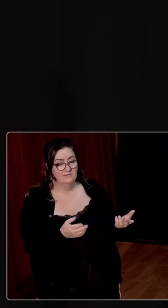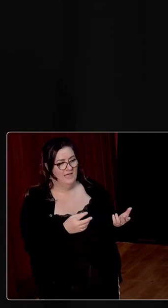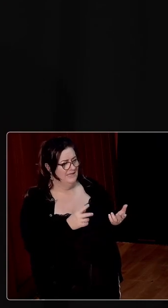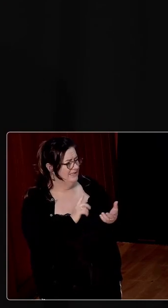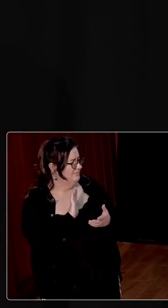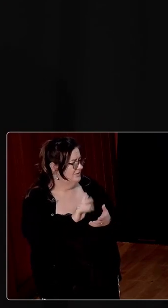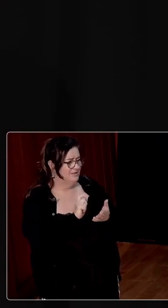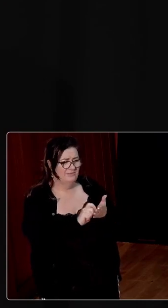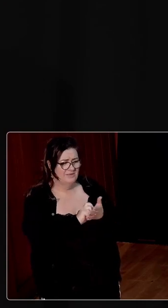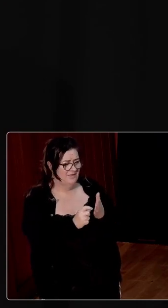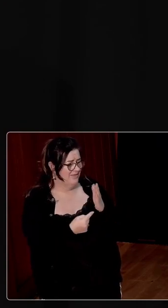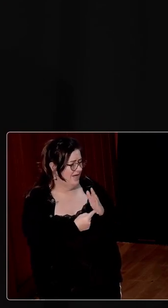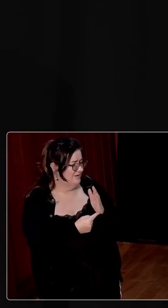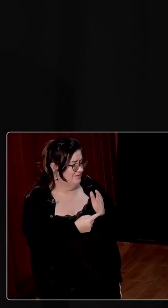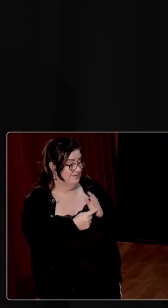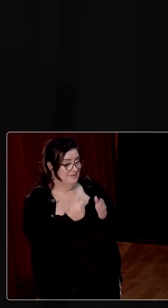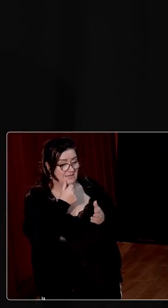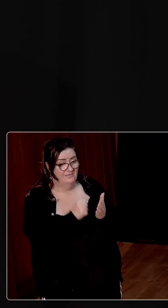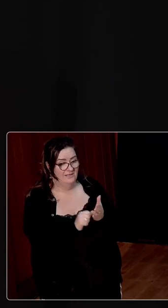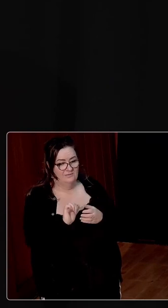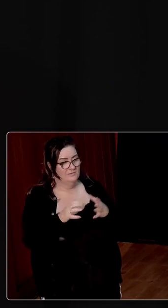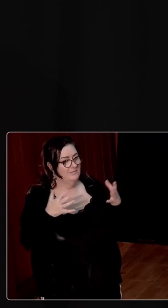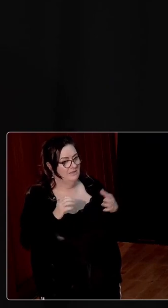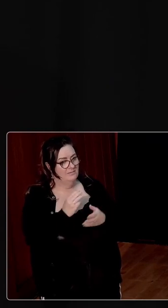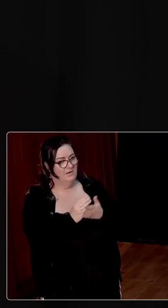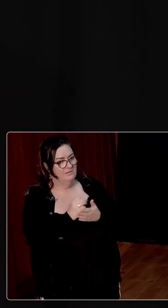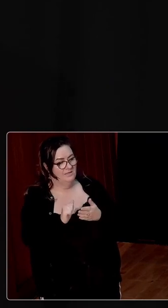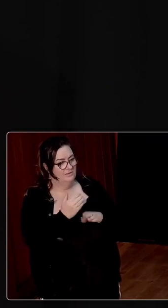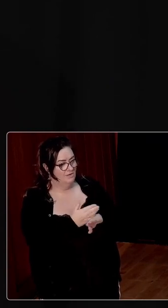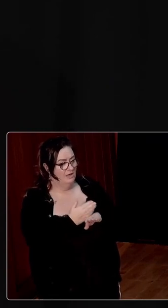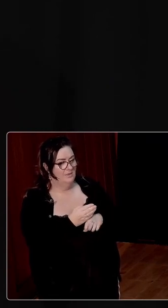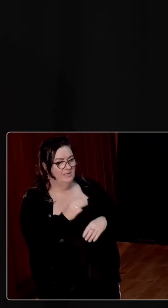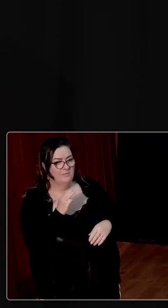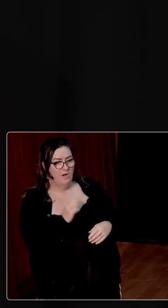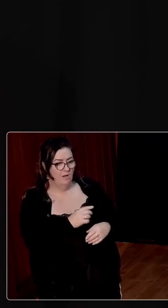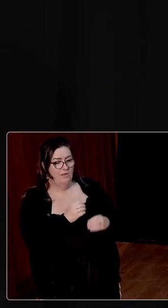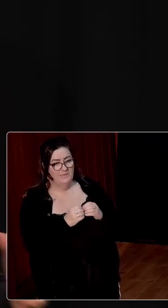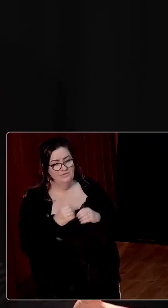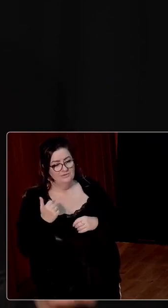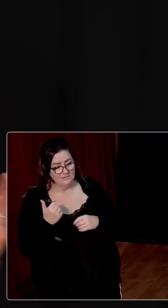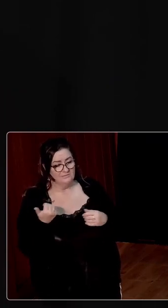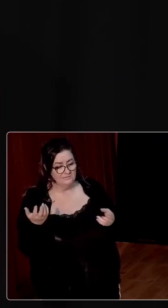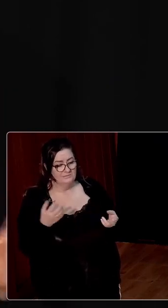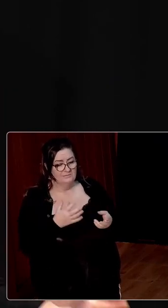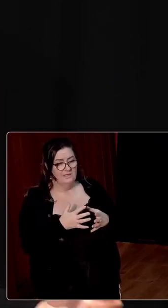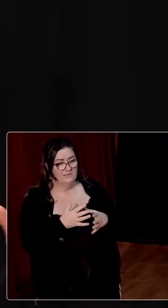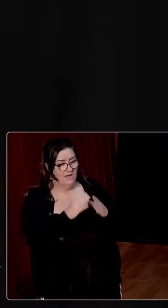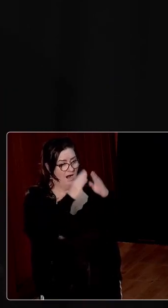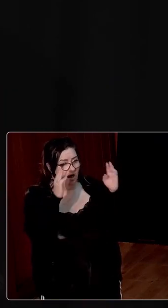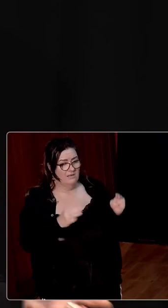written thousands of letters for them. mean, that was a huge part of the job that they did. As Paul alluded to, the archives are full of